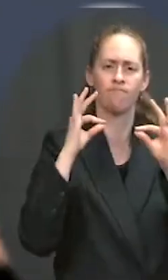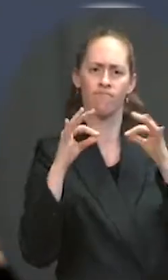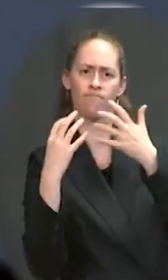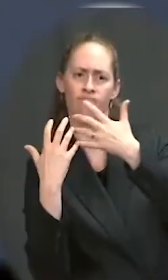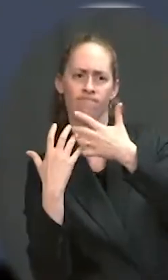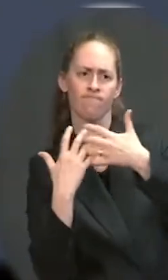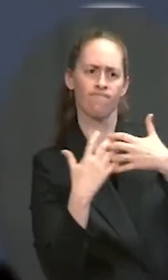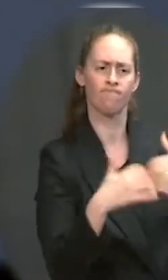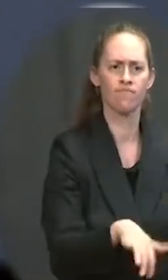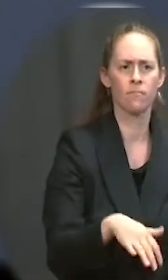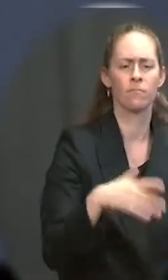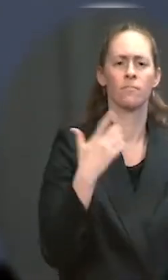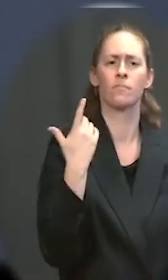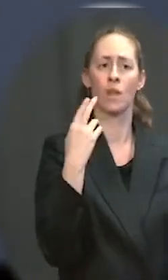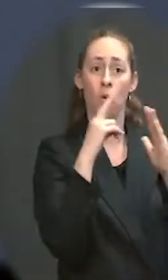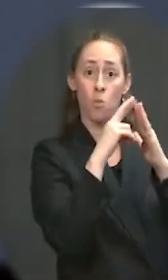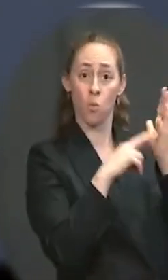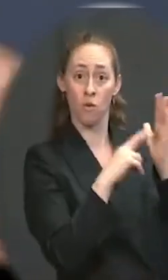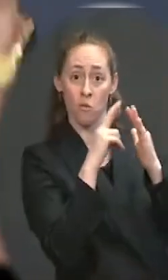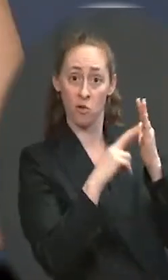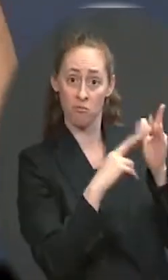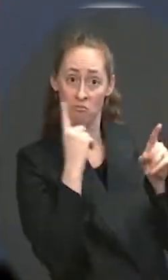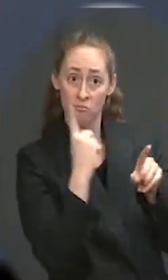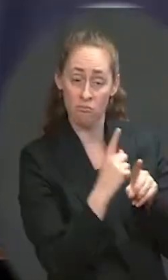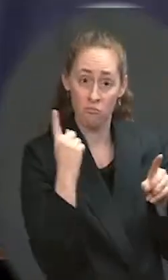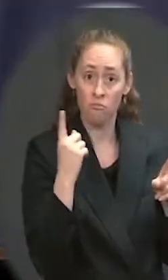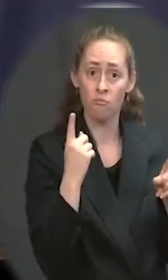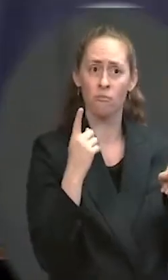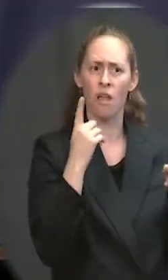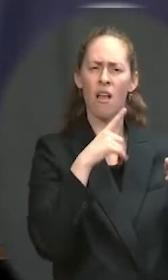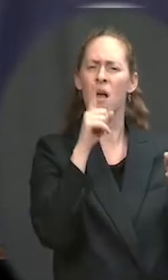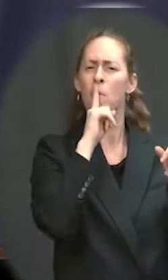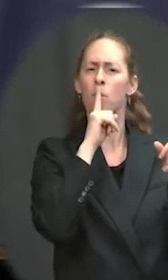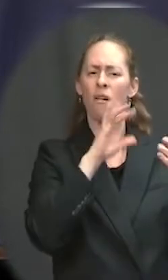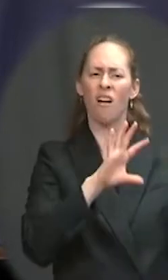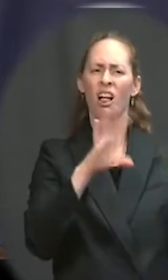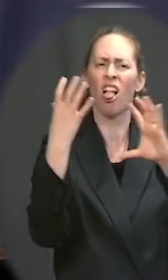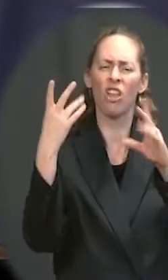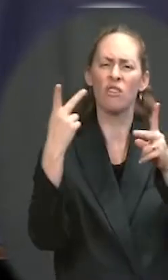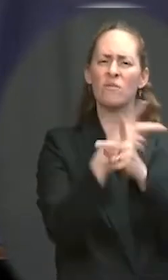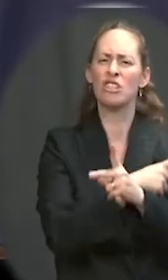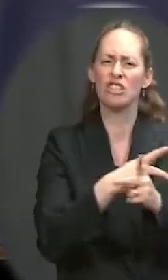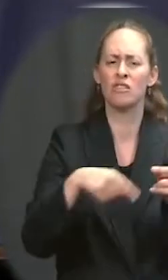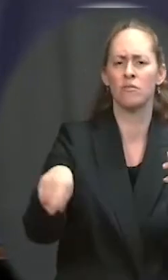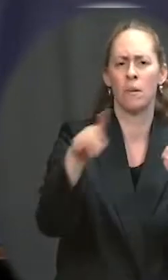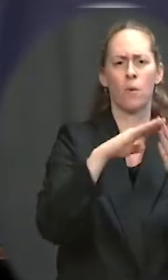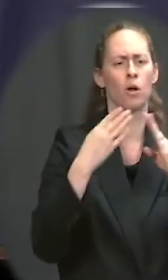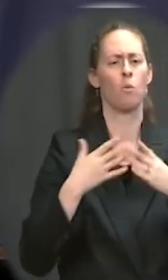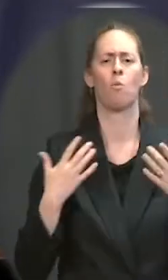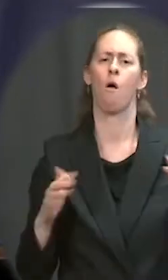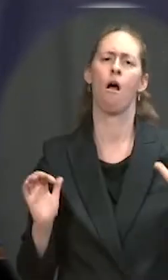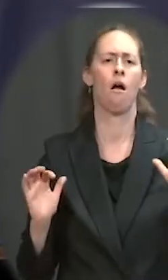provide harm to the communities that they would be impacting. But can you just explain maybe just a little bit more, you know, why the CDC